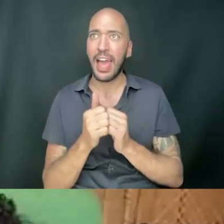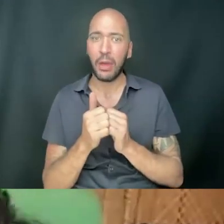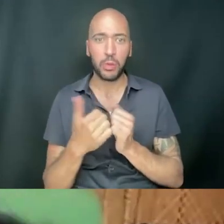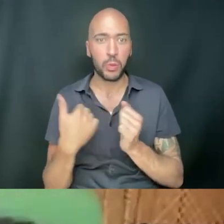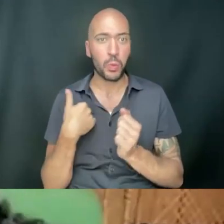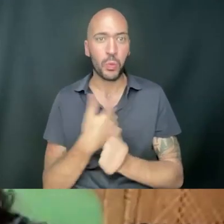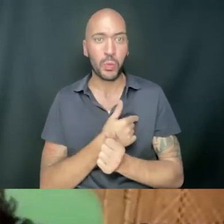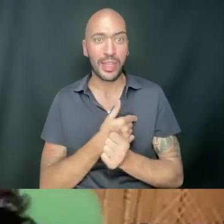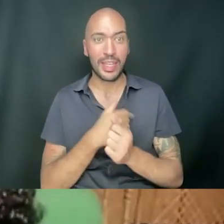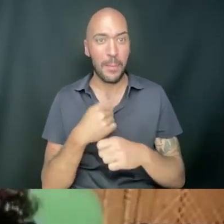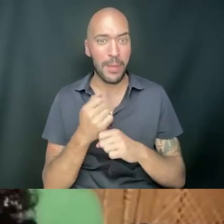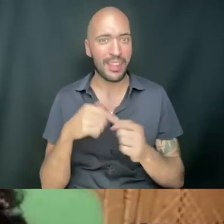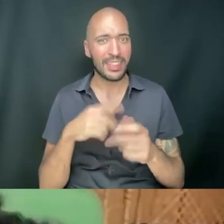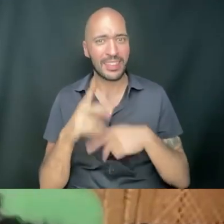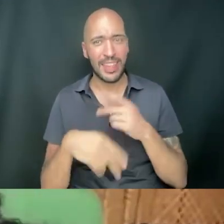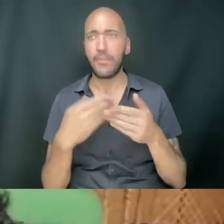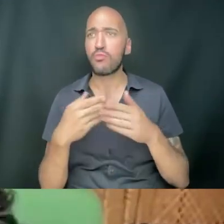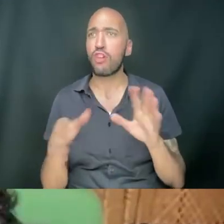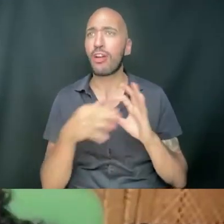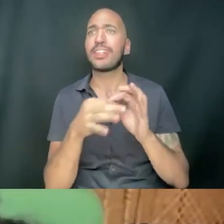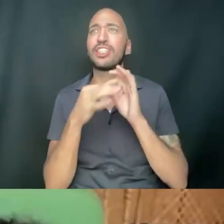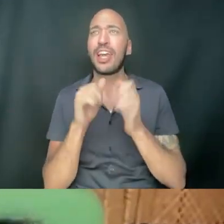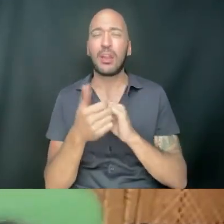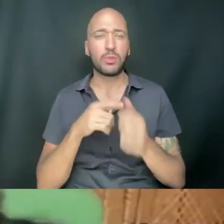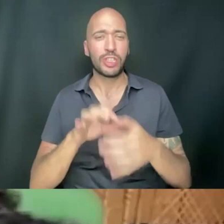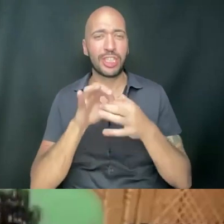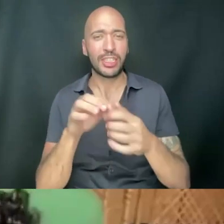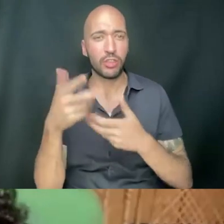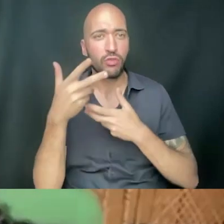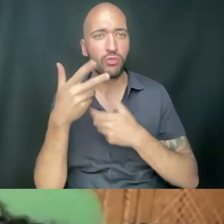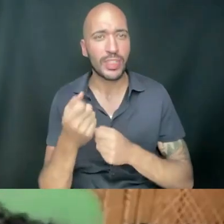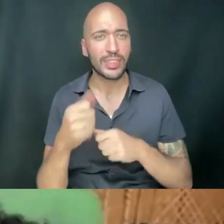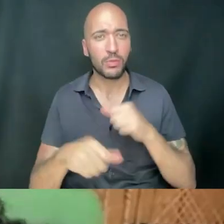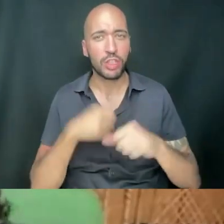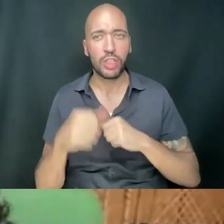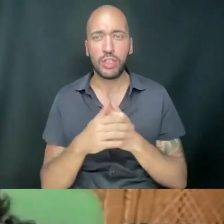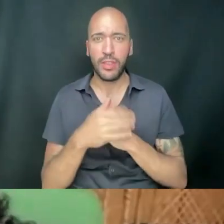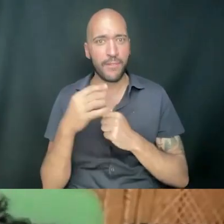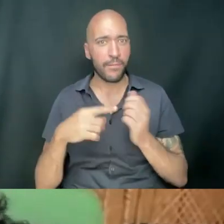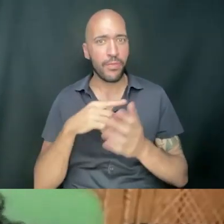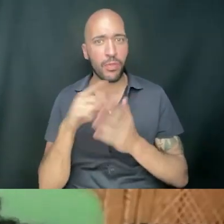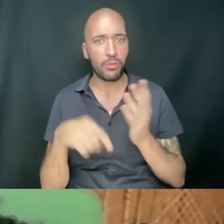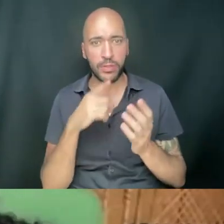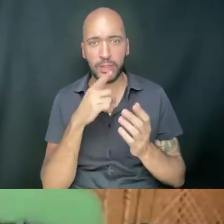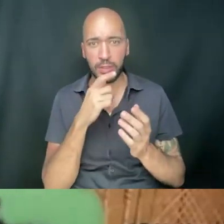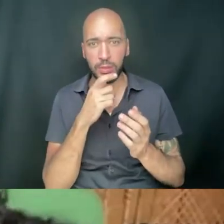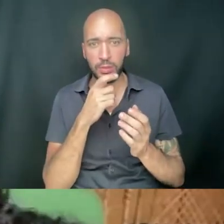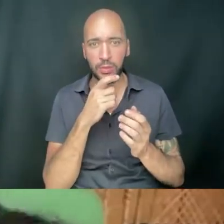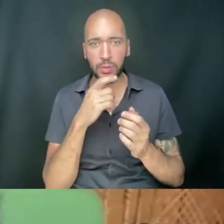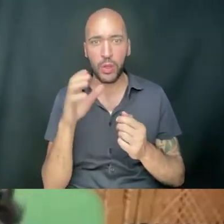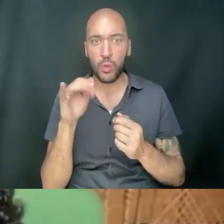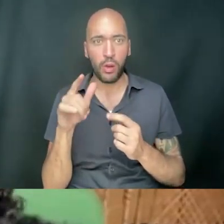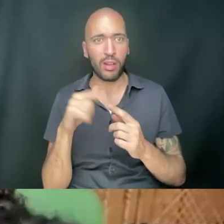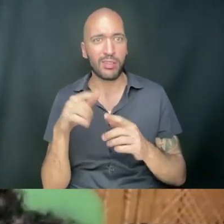how do we make these kind of broad connections? How do we engage in a kind of trust of one another, of those of us who are, you know, colonial